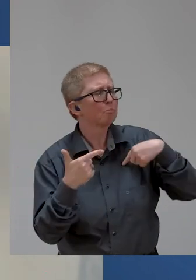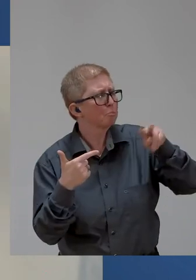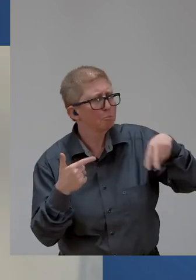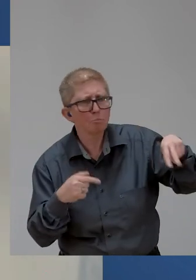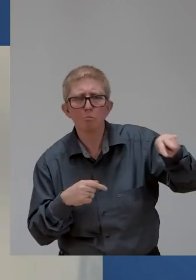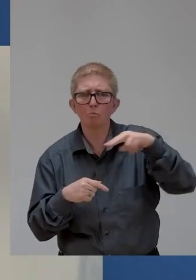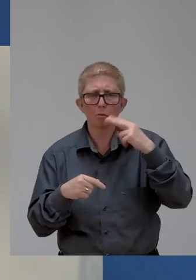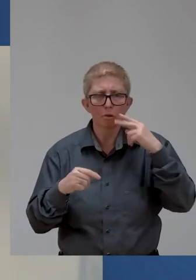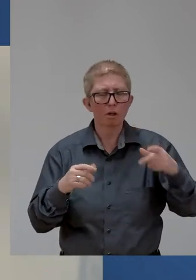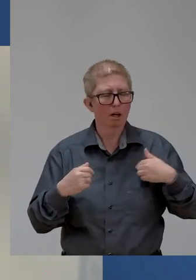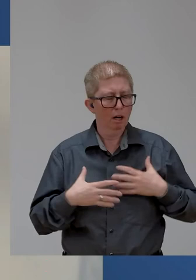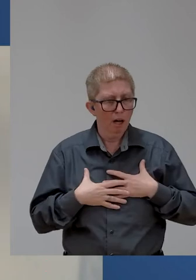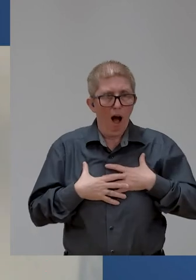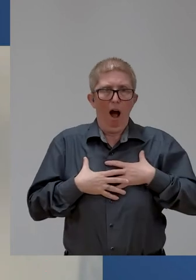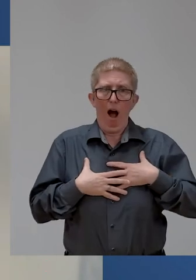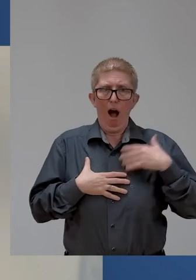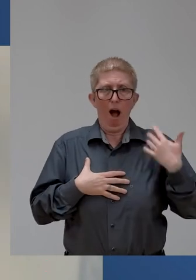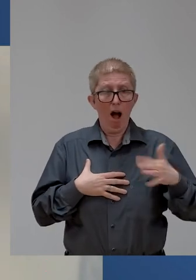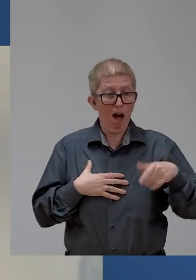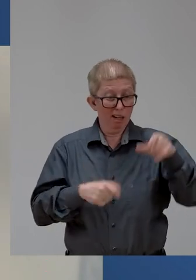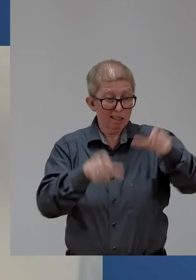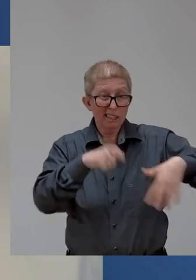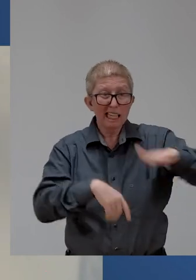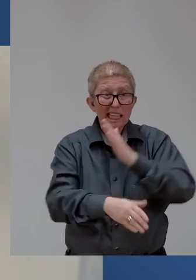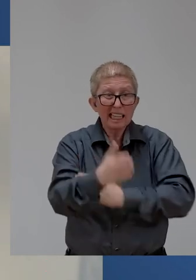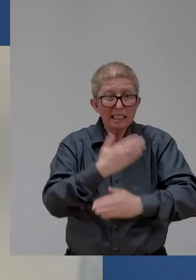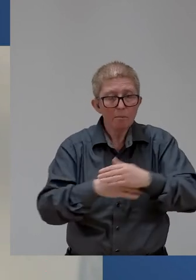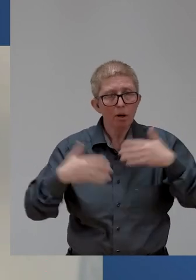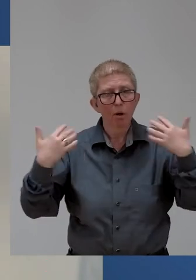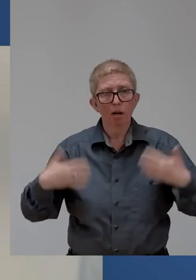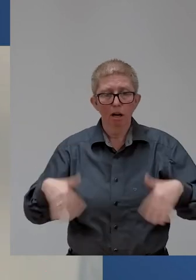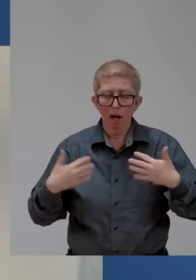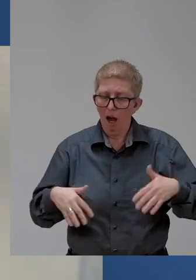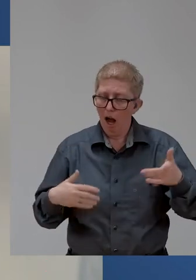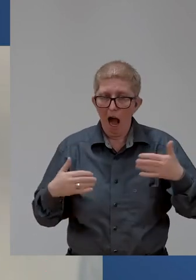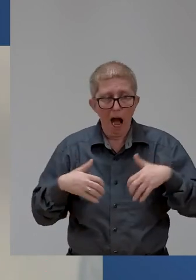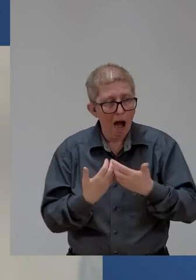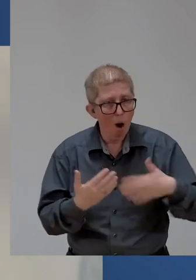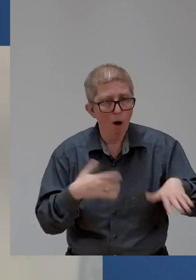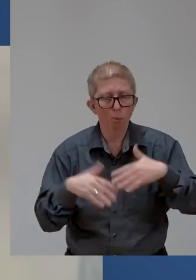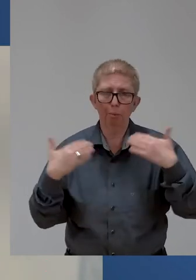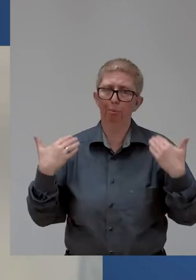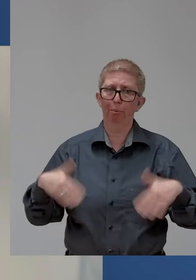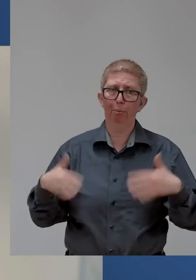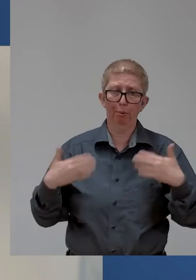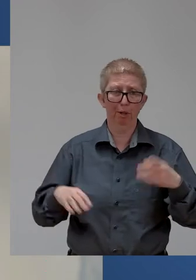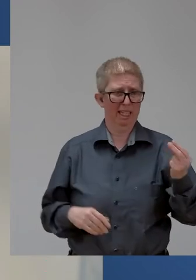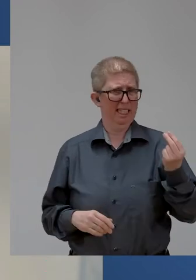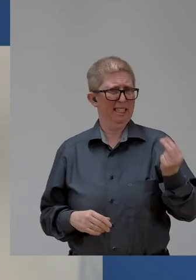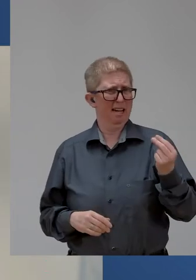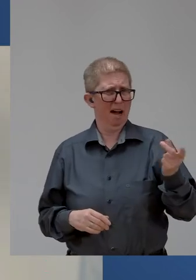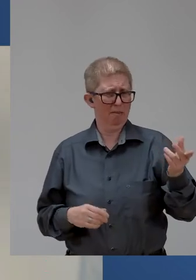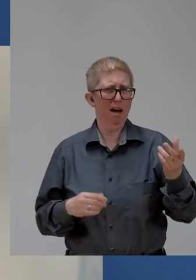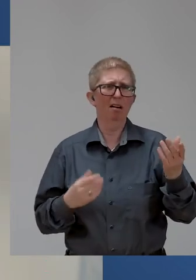persons with disabilities in each country seemed to gravitate towards one or two professions. In Serbia, many finished law. In